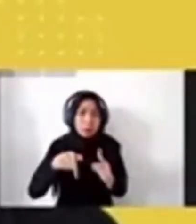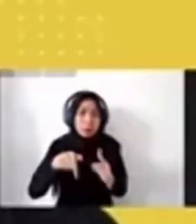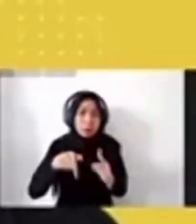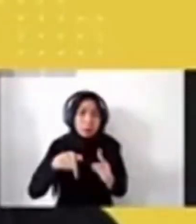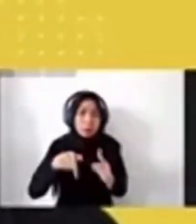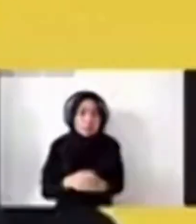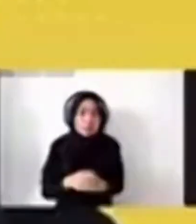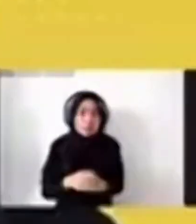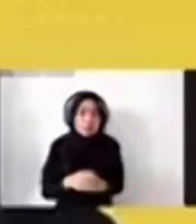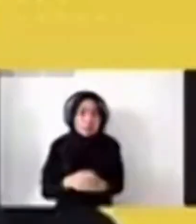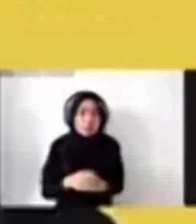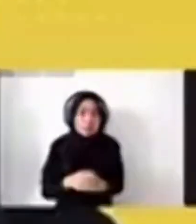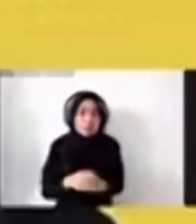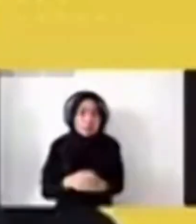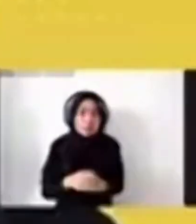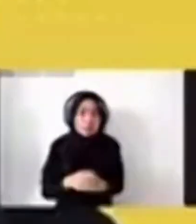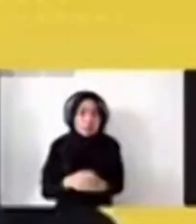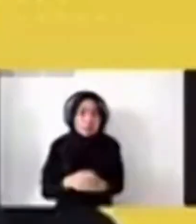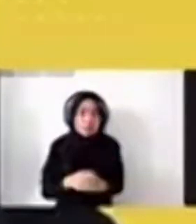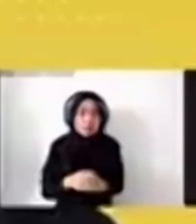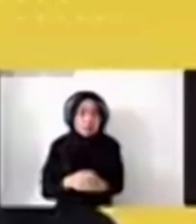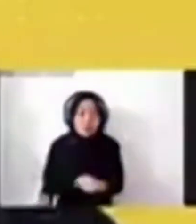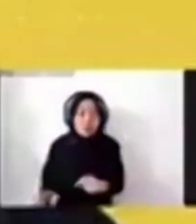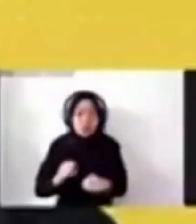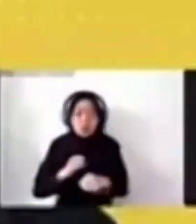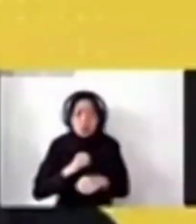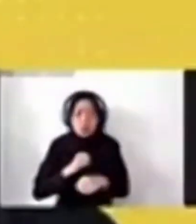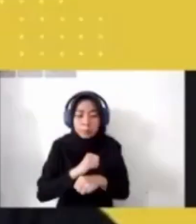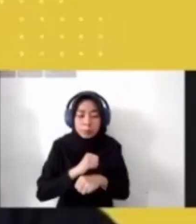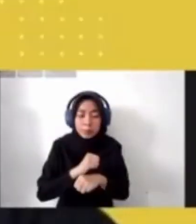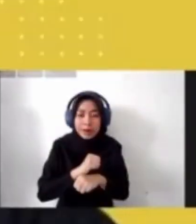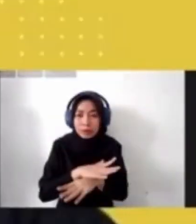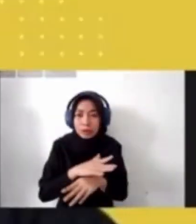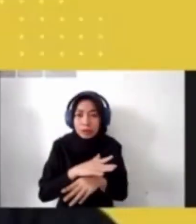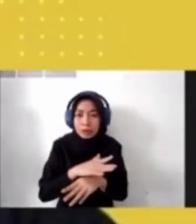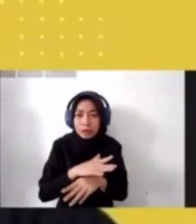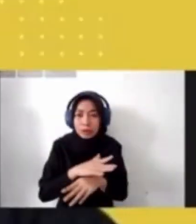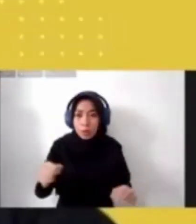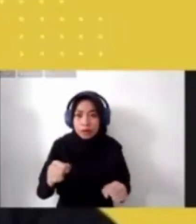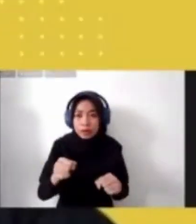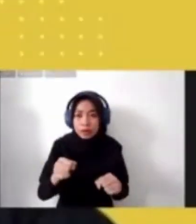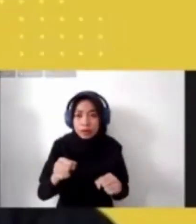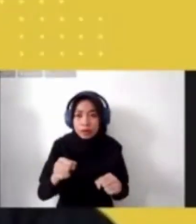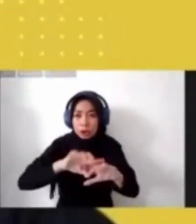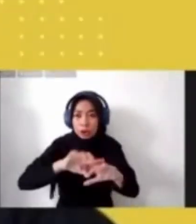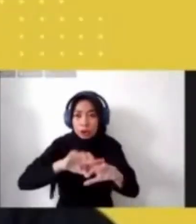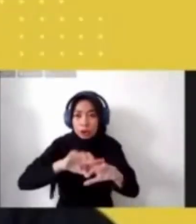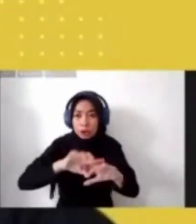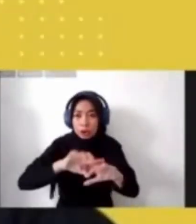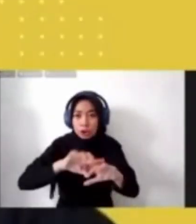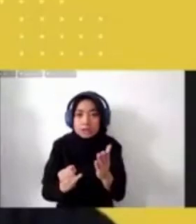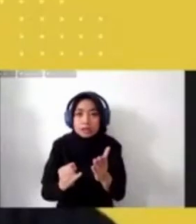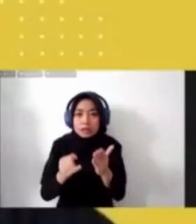Curatorial Practice and Power Relations in the Indonesian Art World, was published by the Jakarta Art